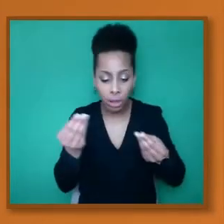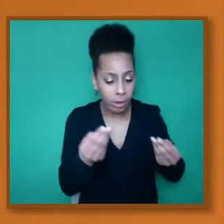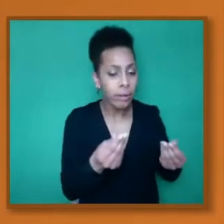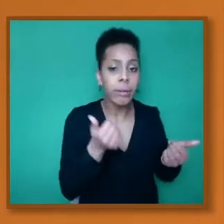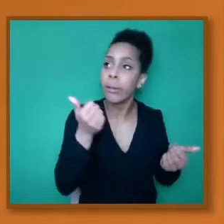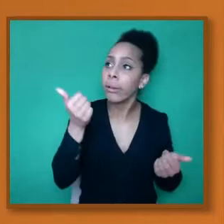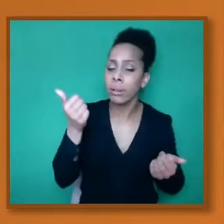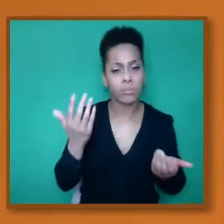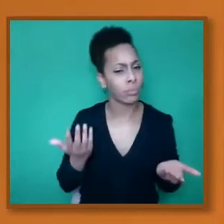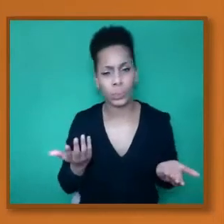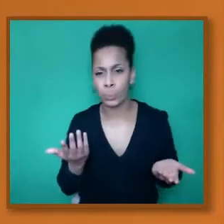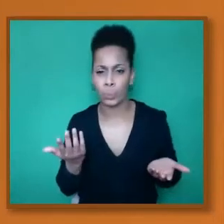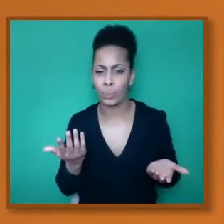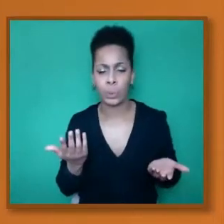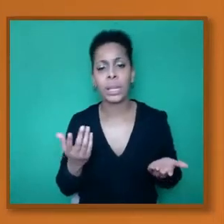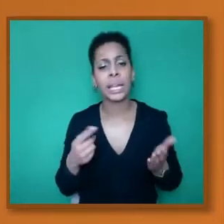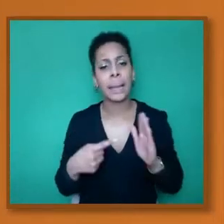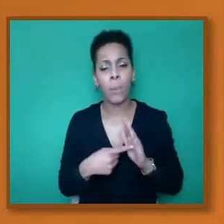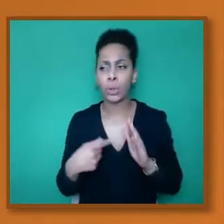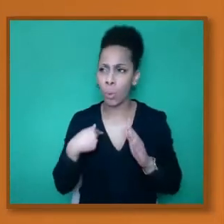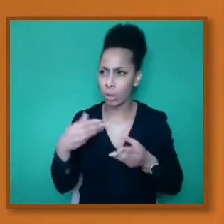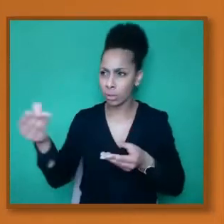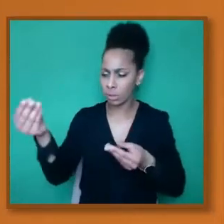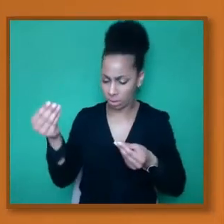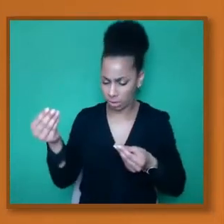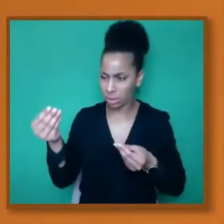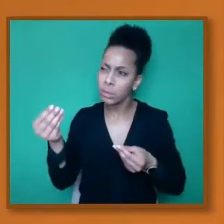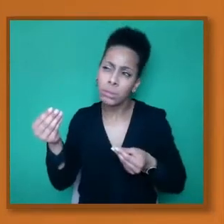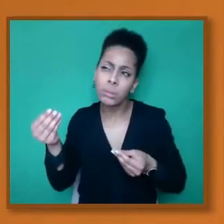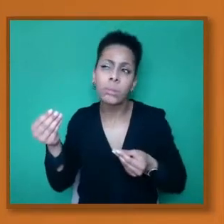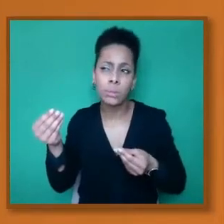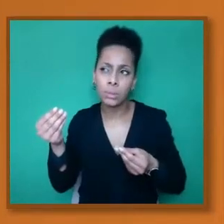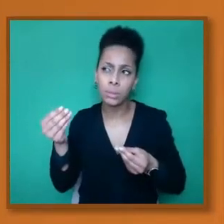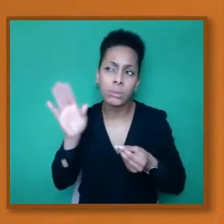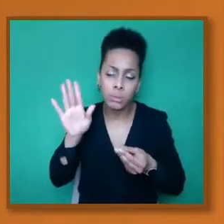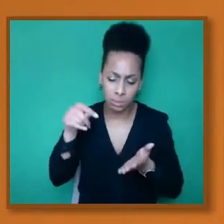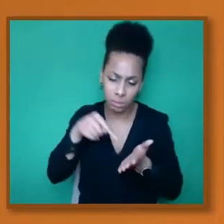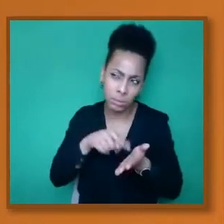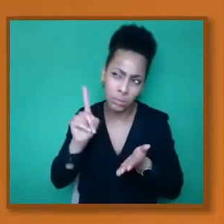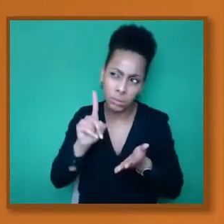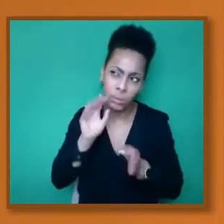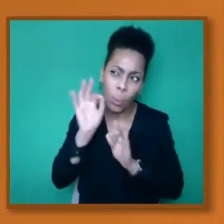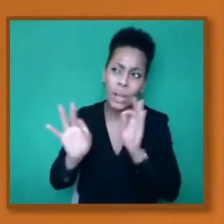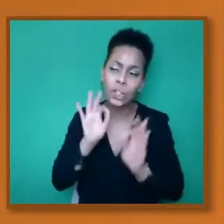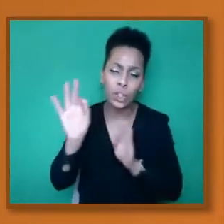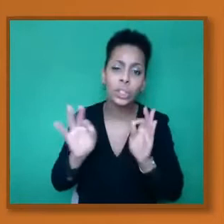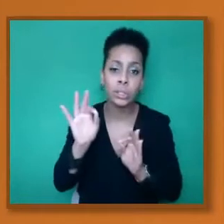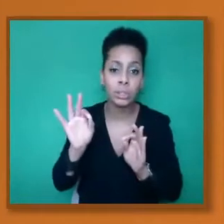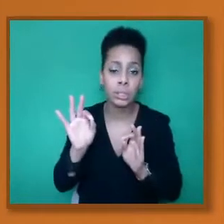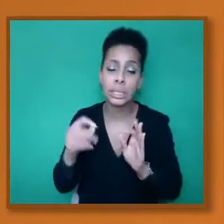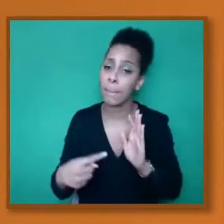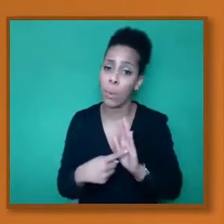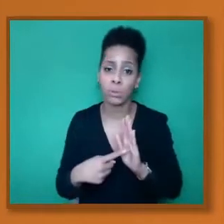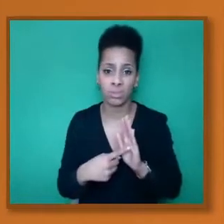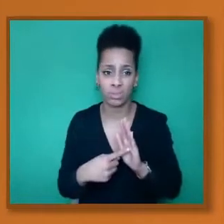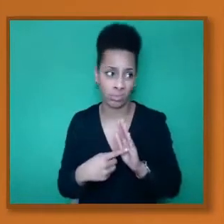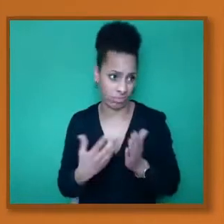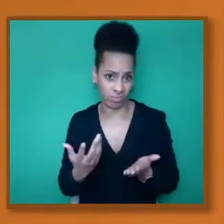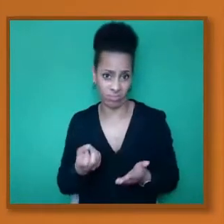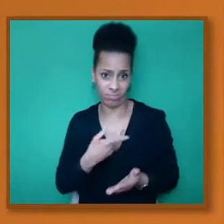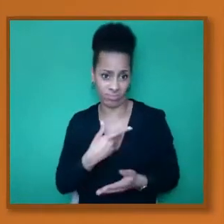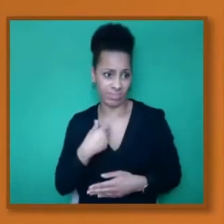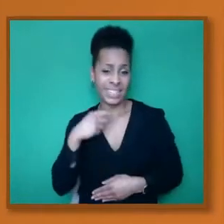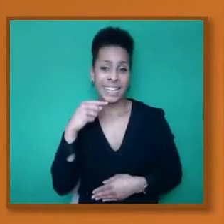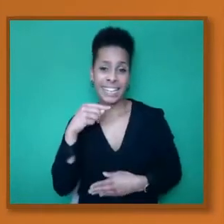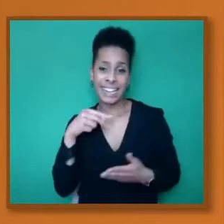old nephew, have asked more questions about the vaccine, and about, you know, the need